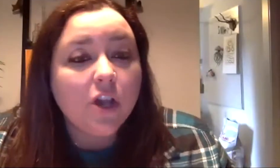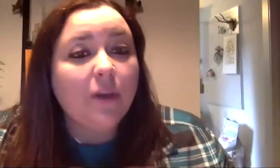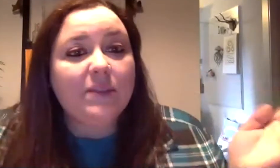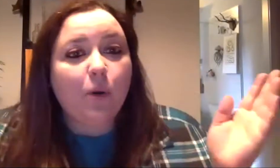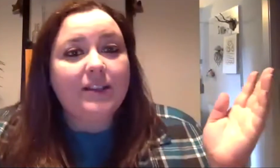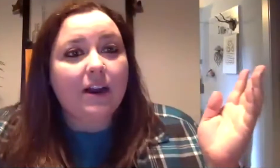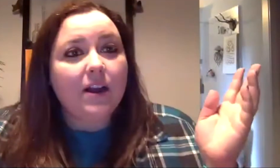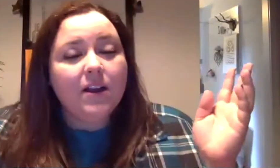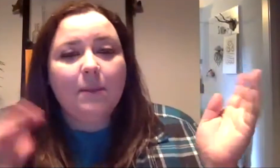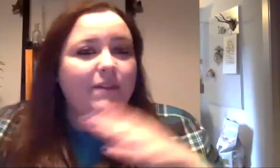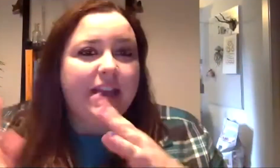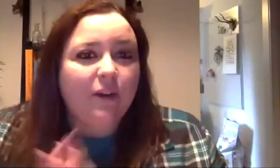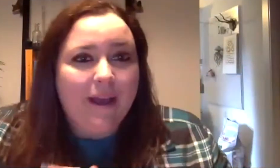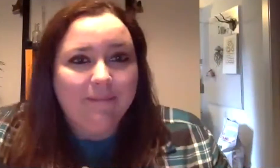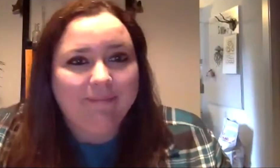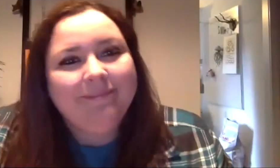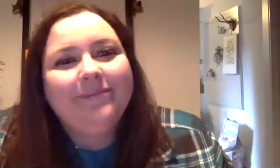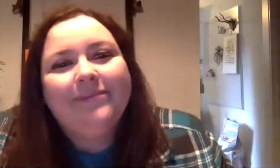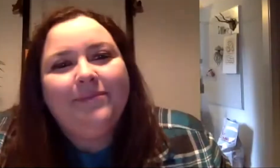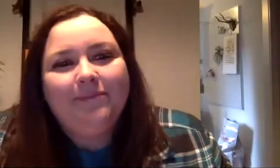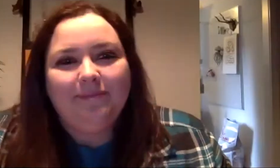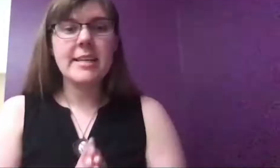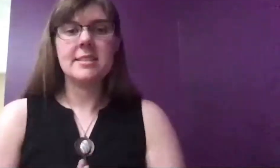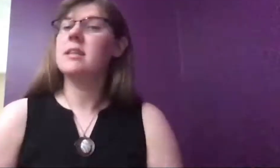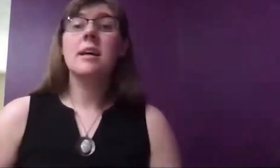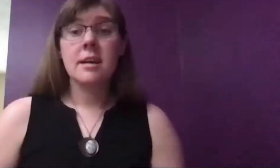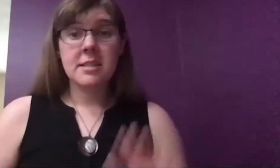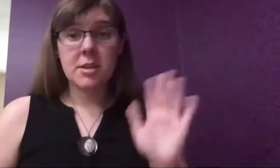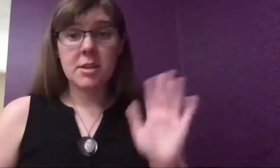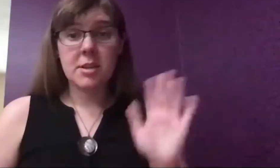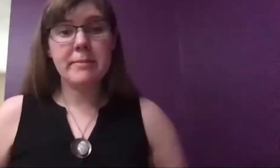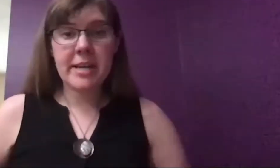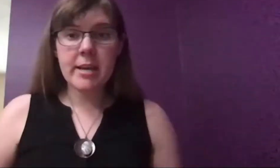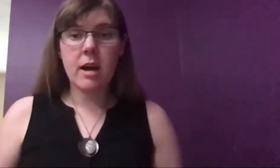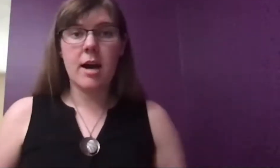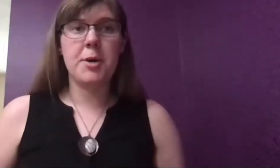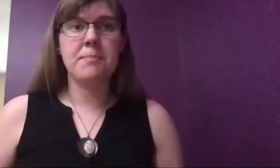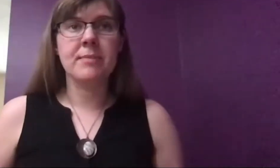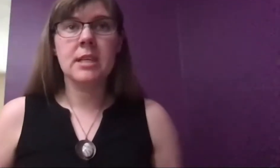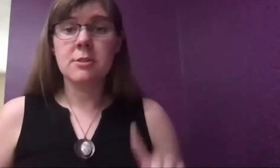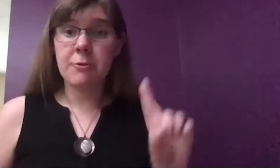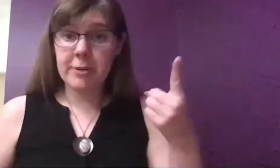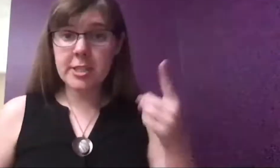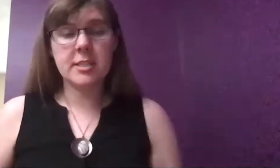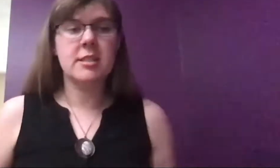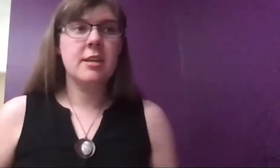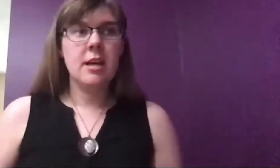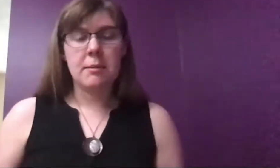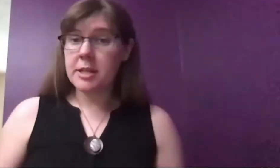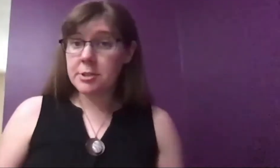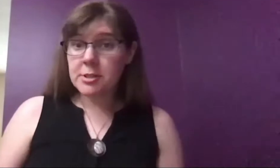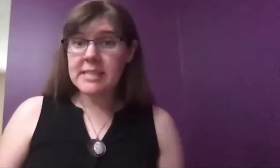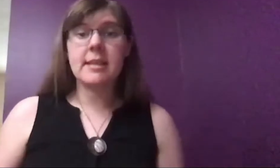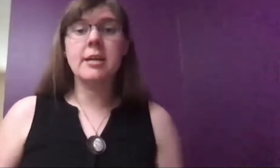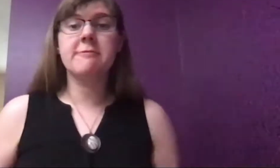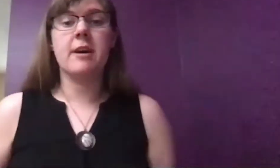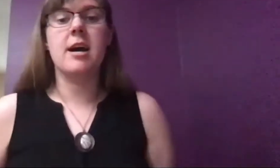So at this point, Sarah, I'm gonna have you take it away. All right, so hi everybody. So first I'm